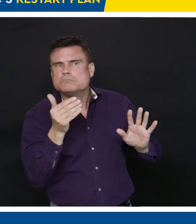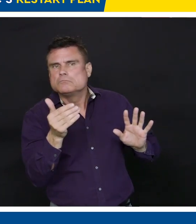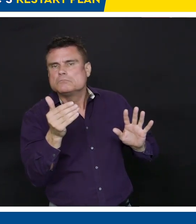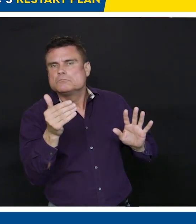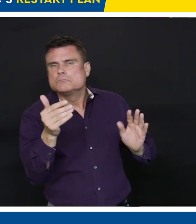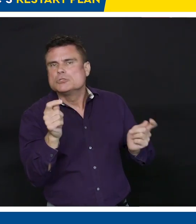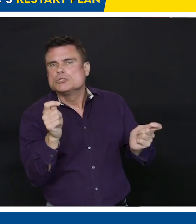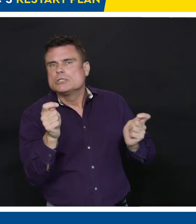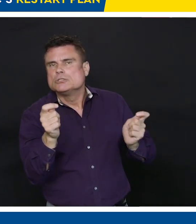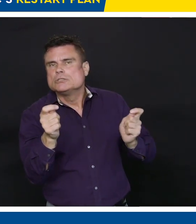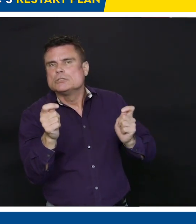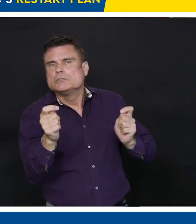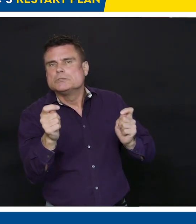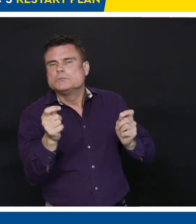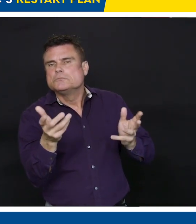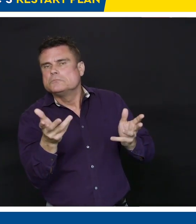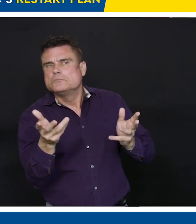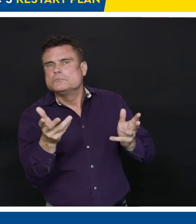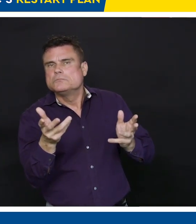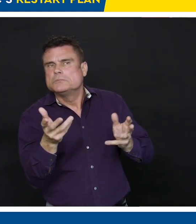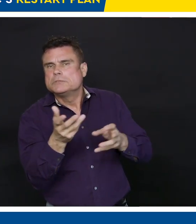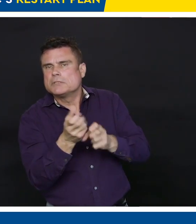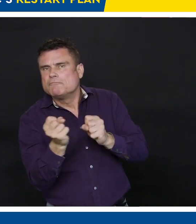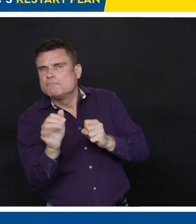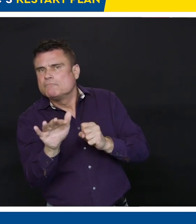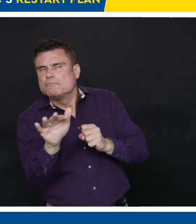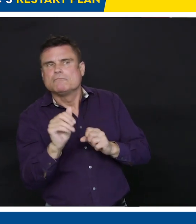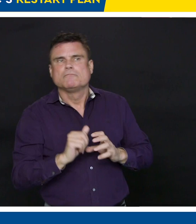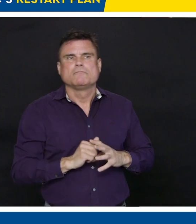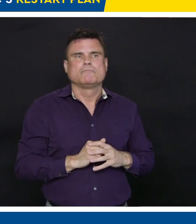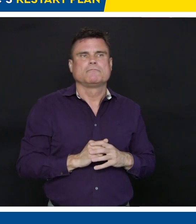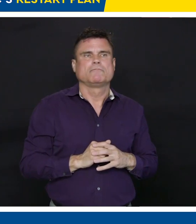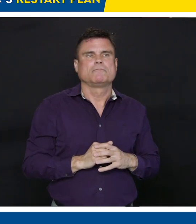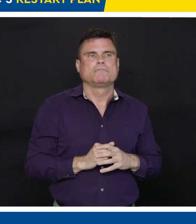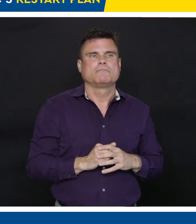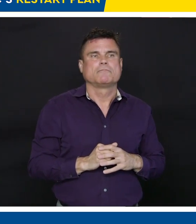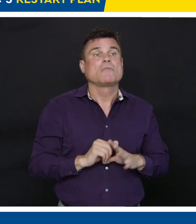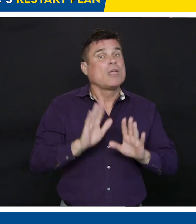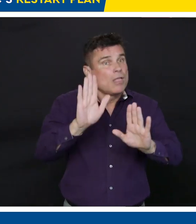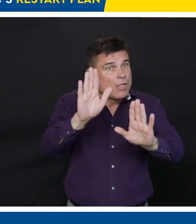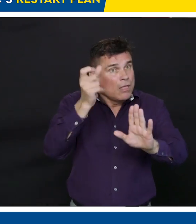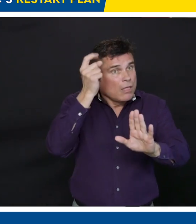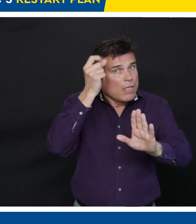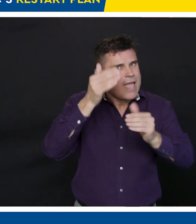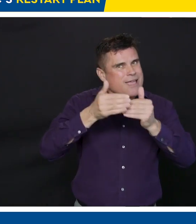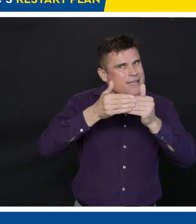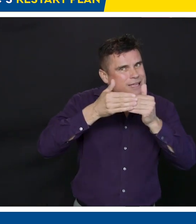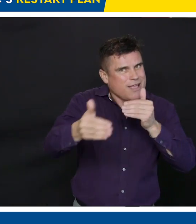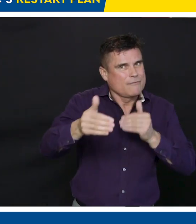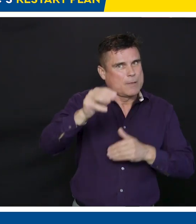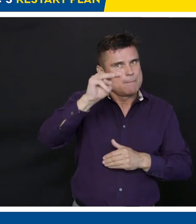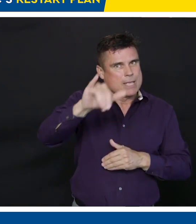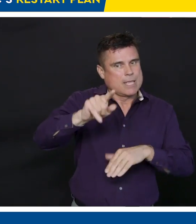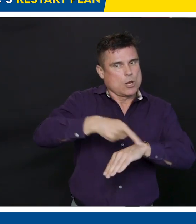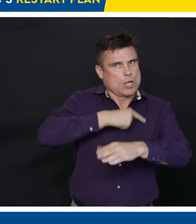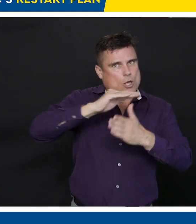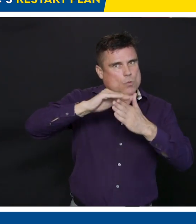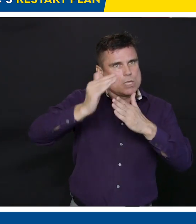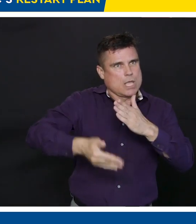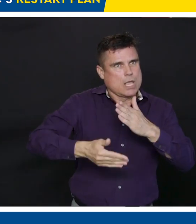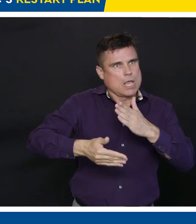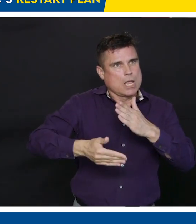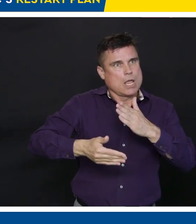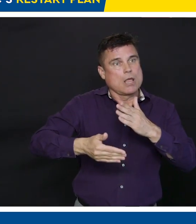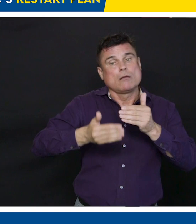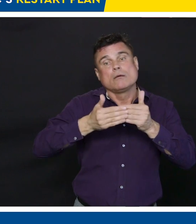increase in class teaching until well after the May long weekend, but Minister Fleming and I will be having more to say about that probably